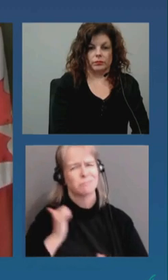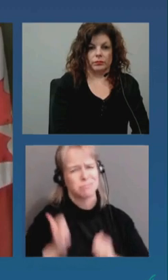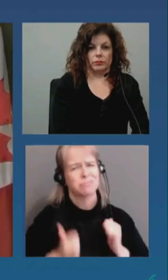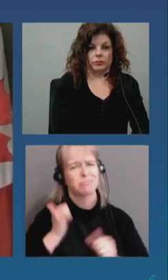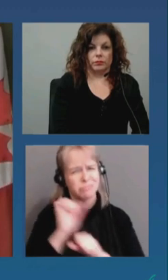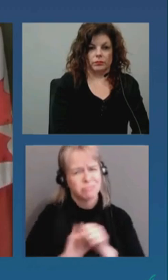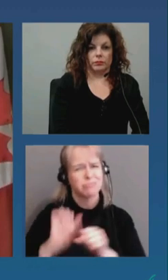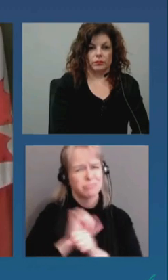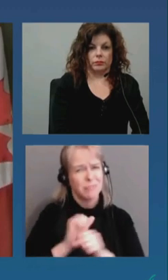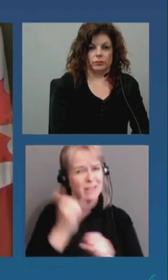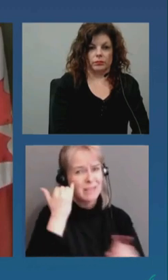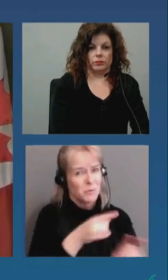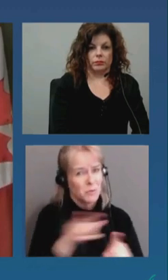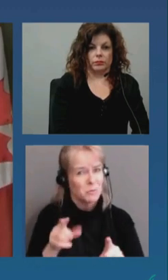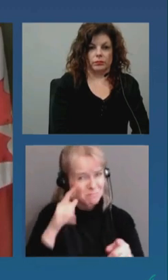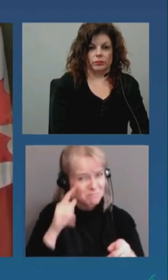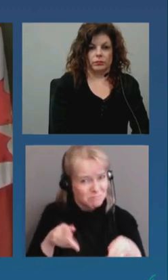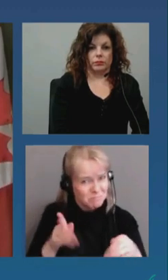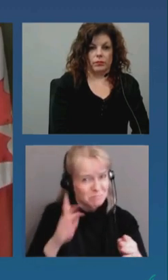vaccinated